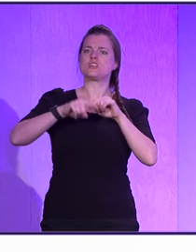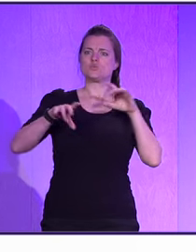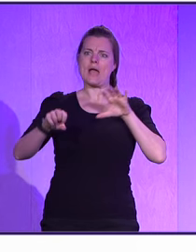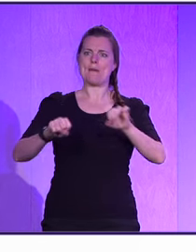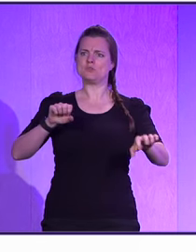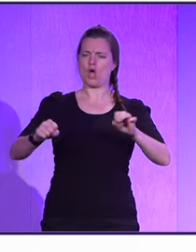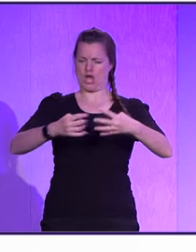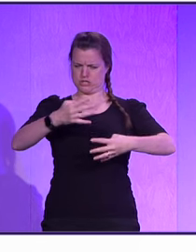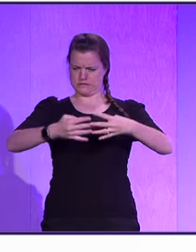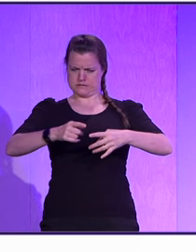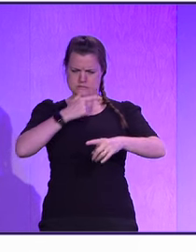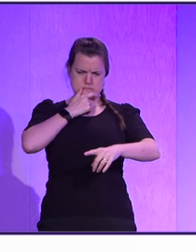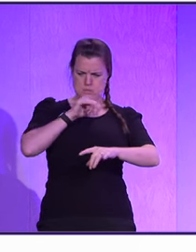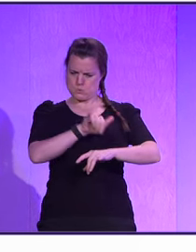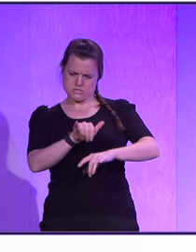this thing.